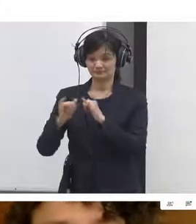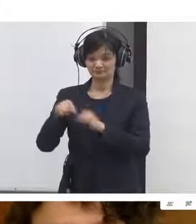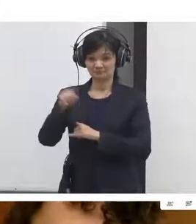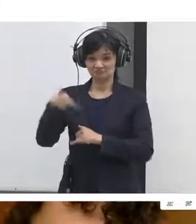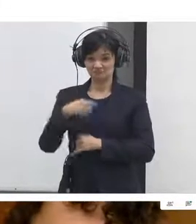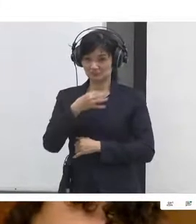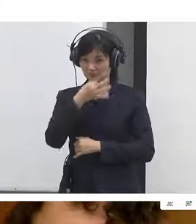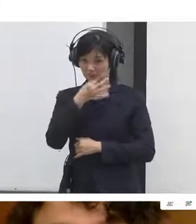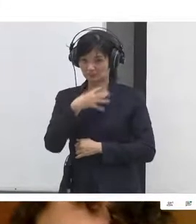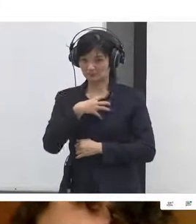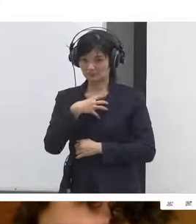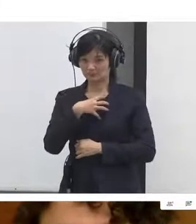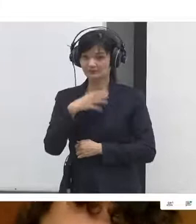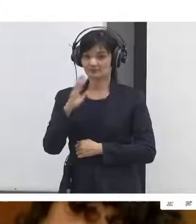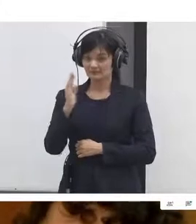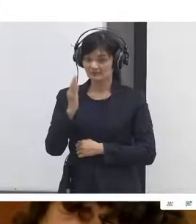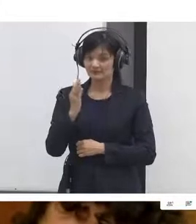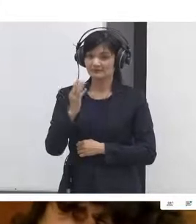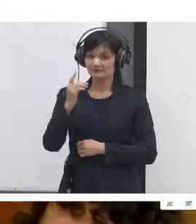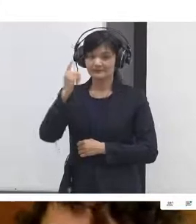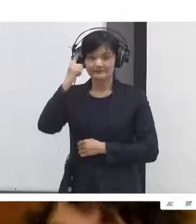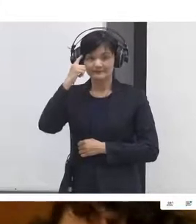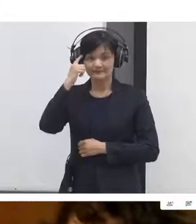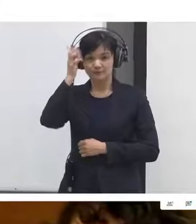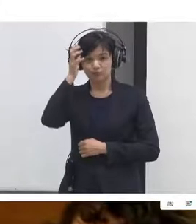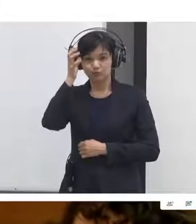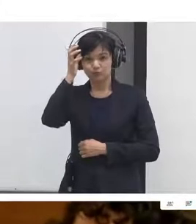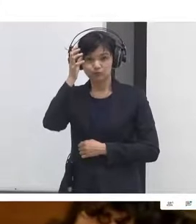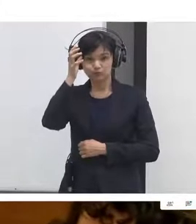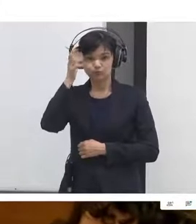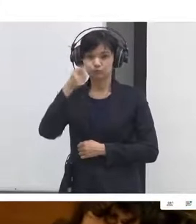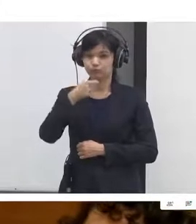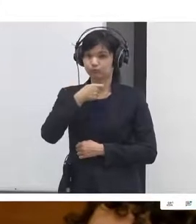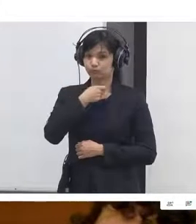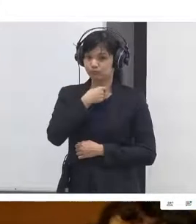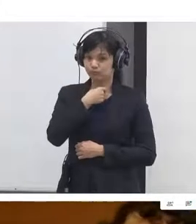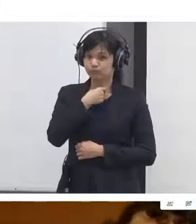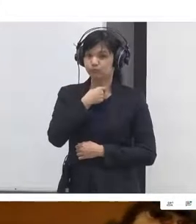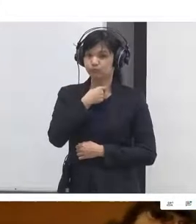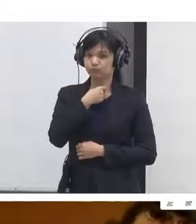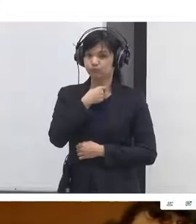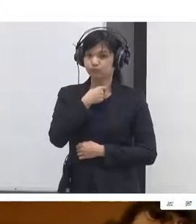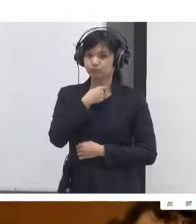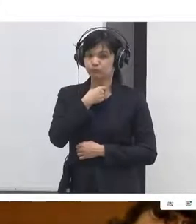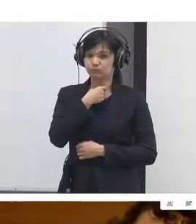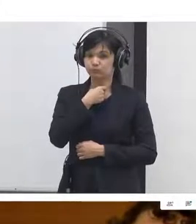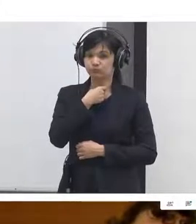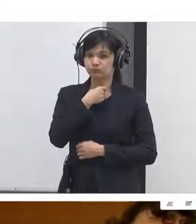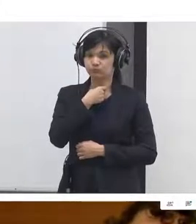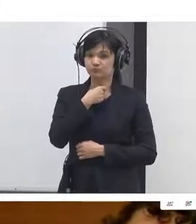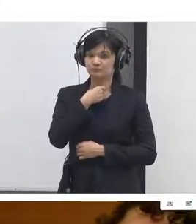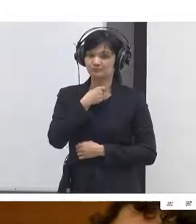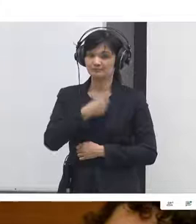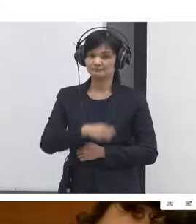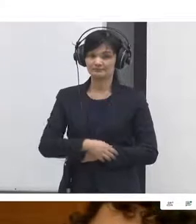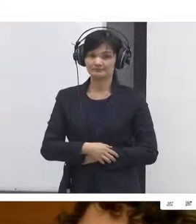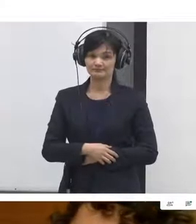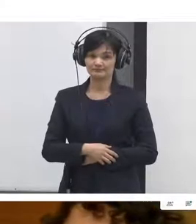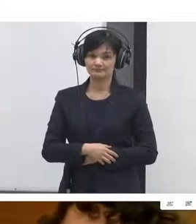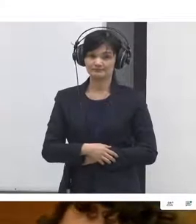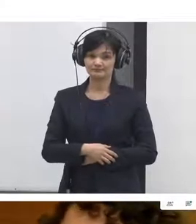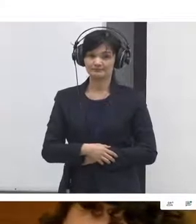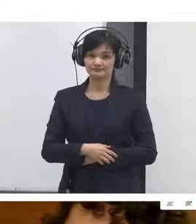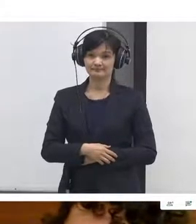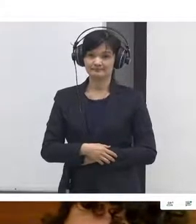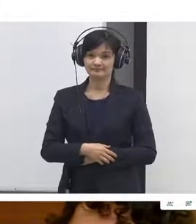actually meet these people who seem to be caricatured as monsters and who